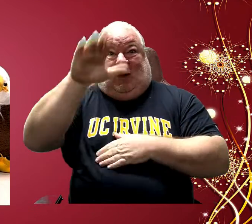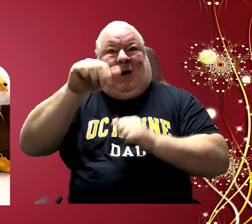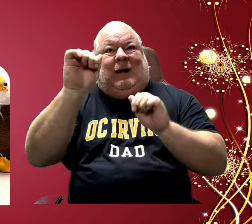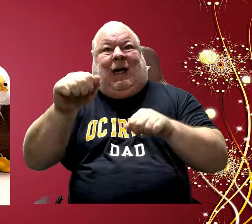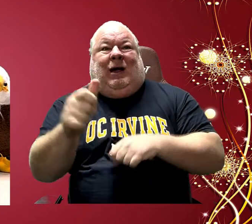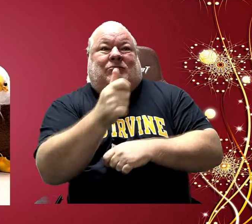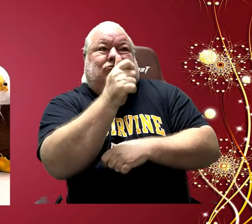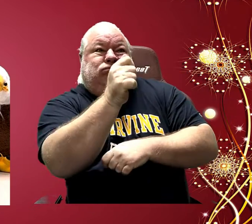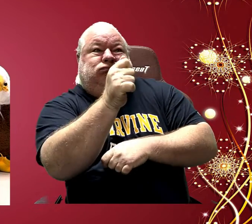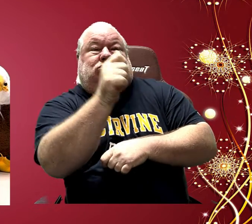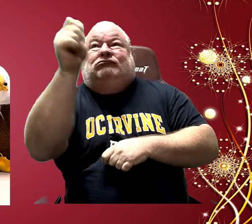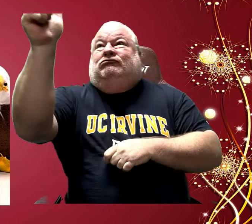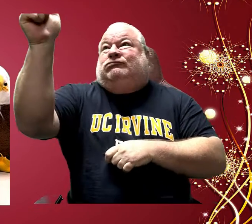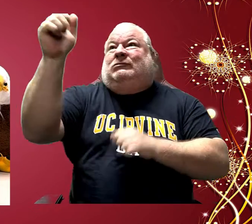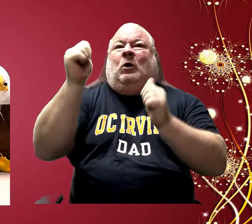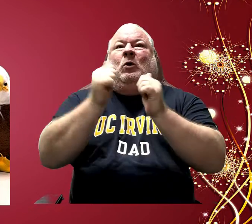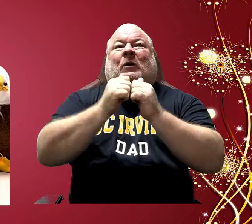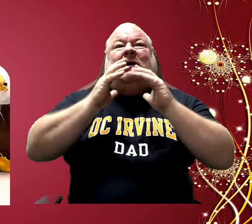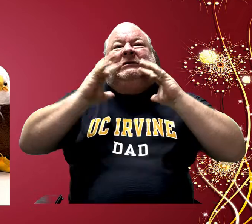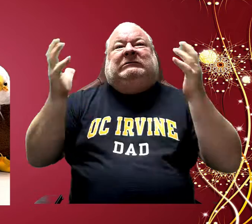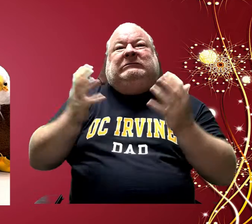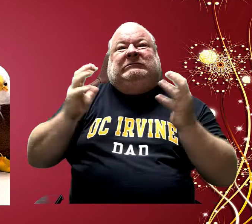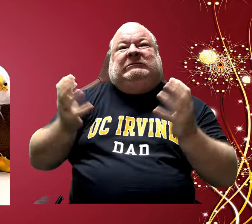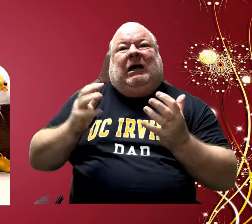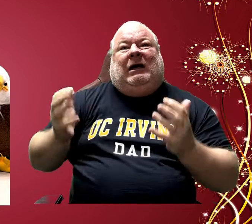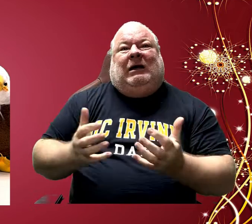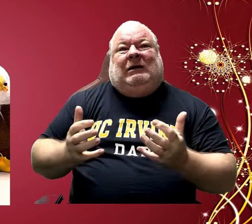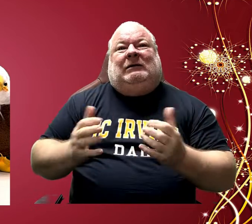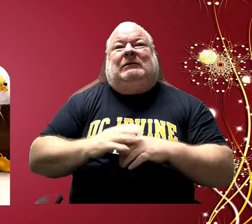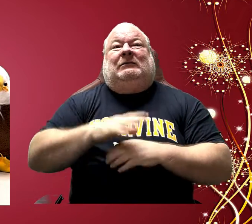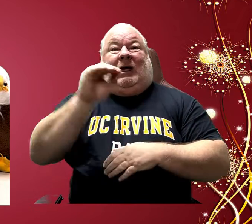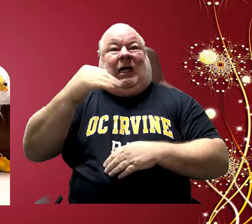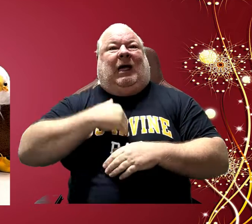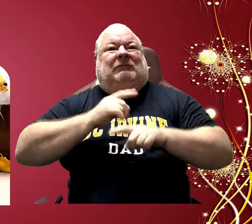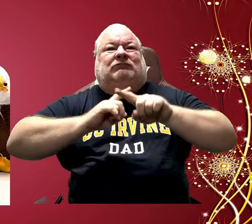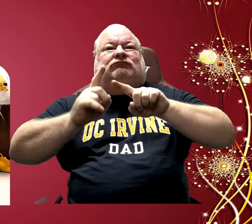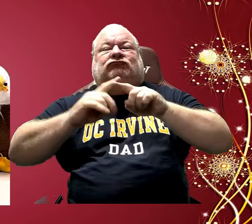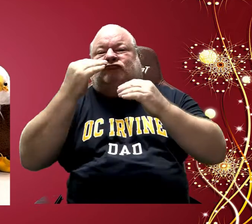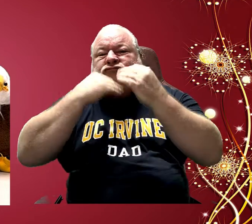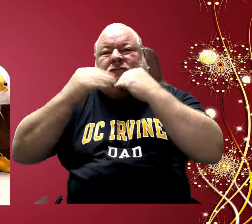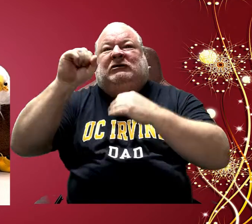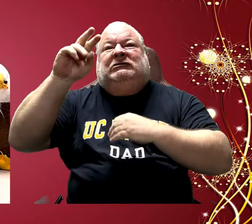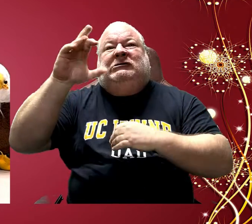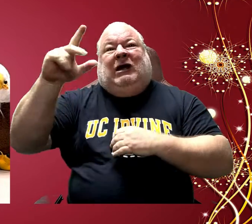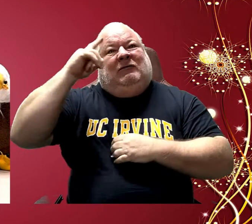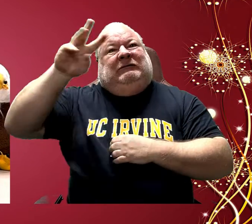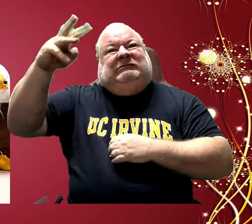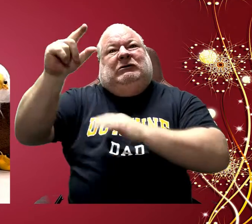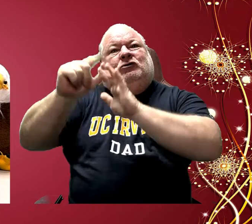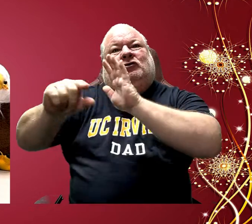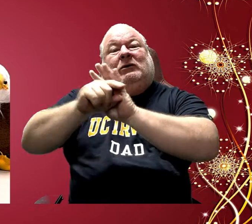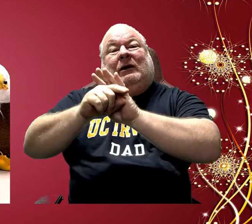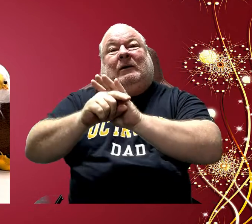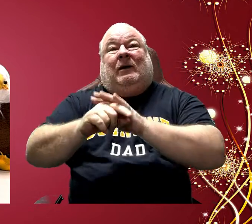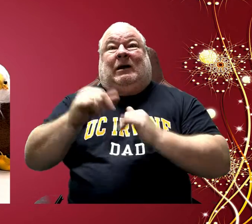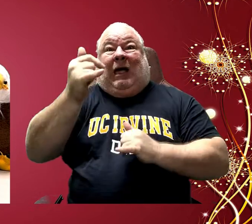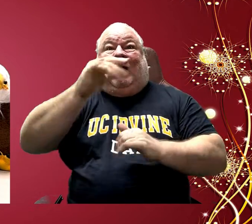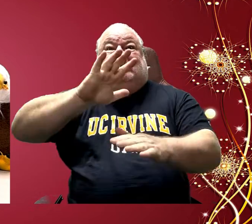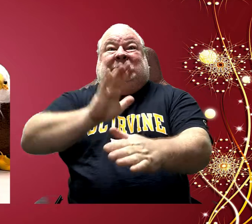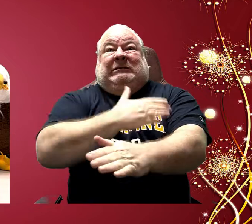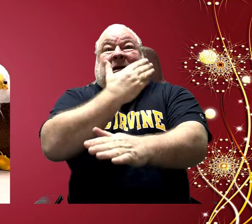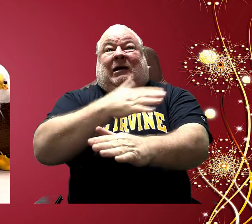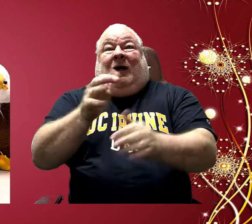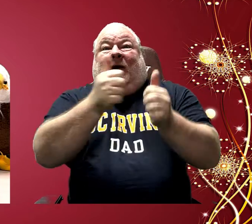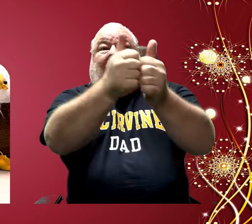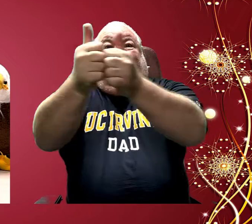Pictures with Santa will be available, fun crafts, and snacks that will be sold by 6th grade. RT's holiday sing